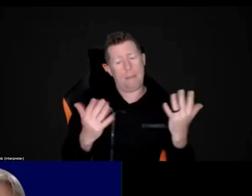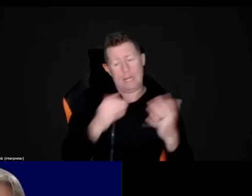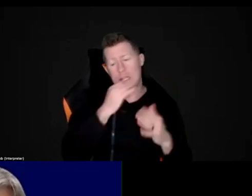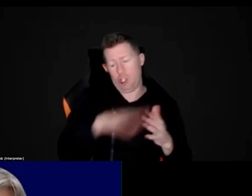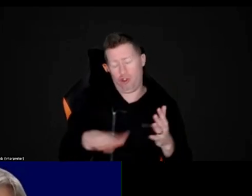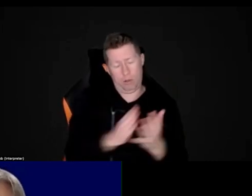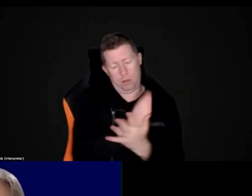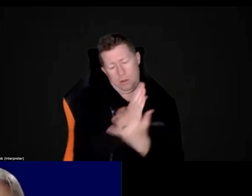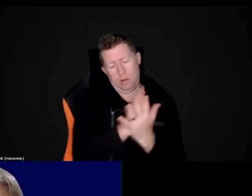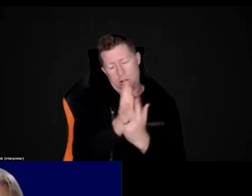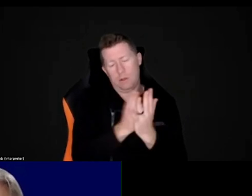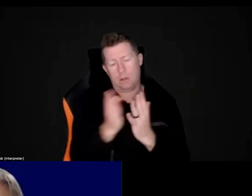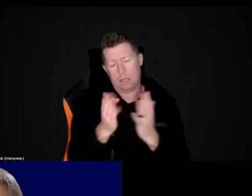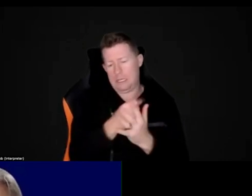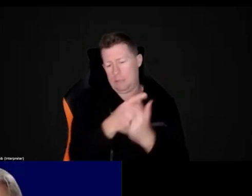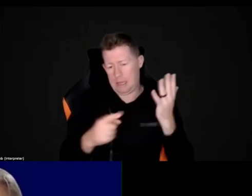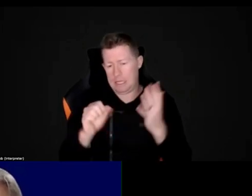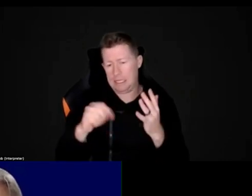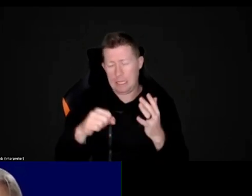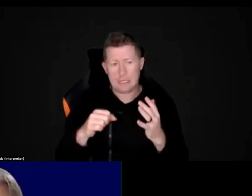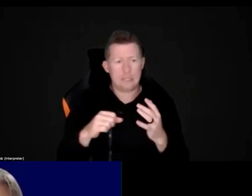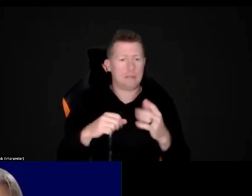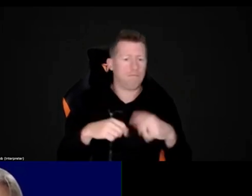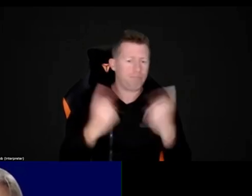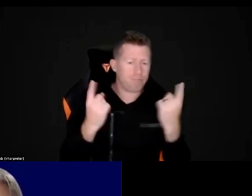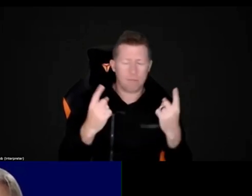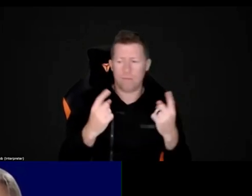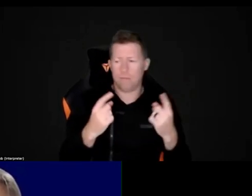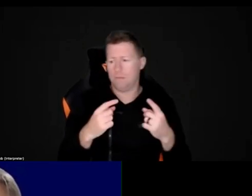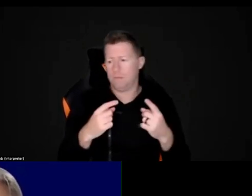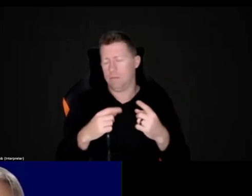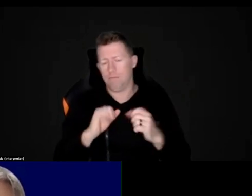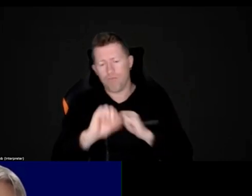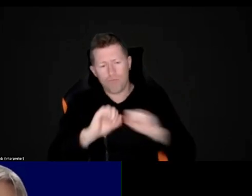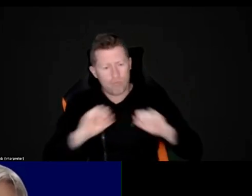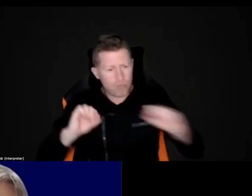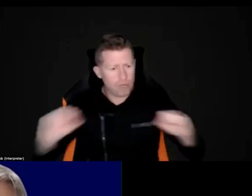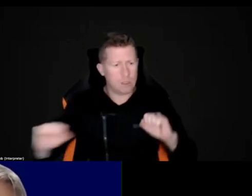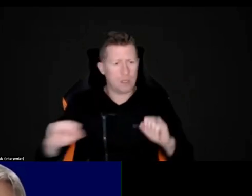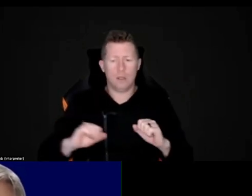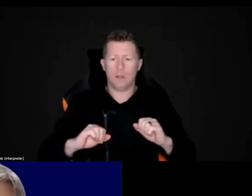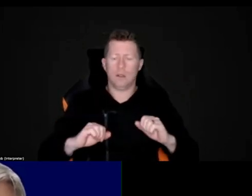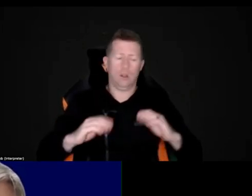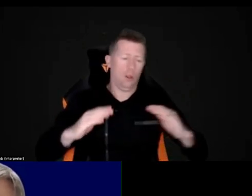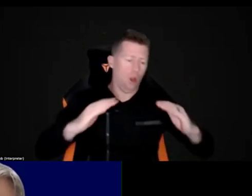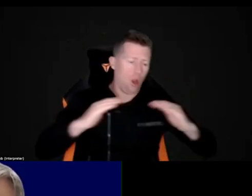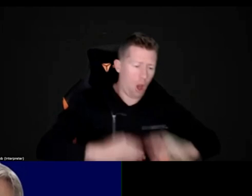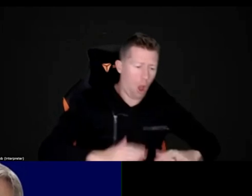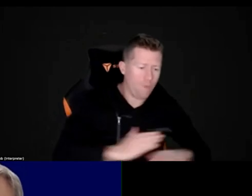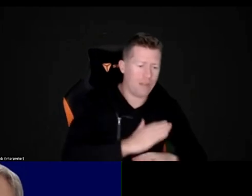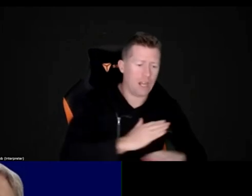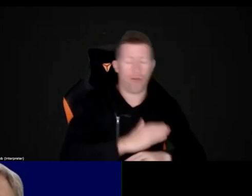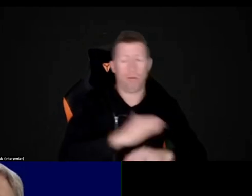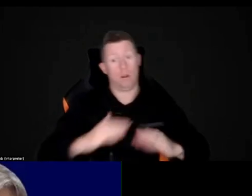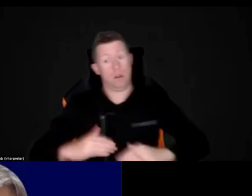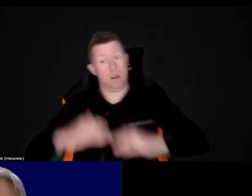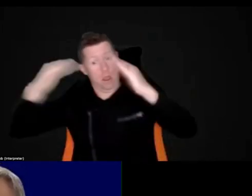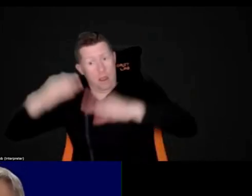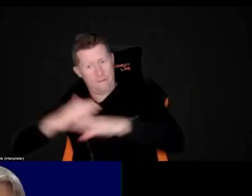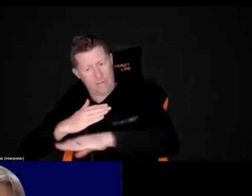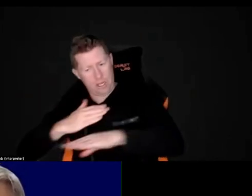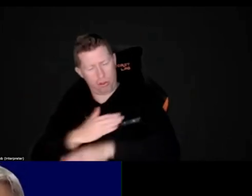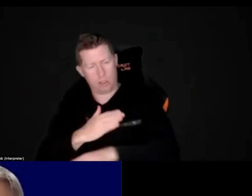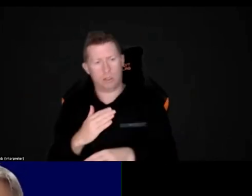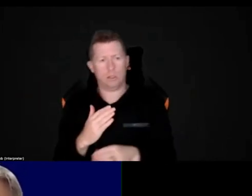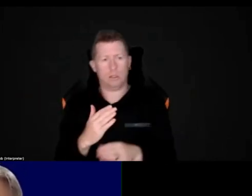I work with a lot of children with a range of abilities, from really low functioning to really high functioning? How does